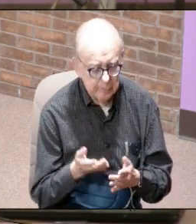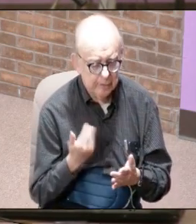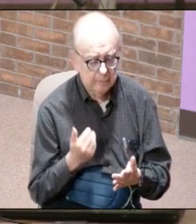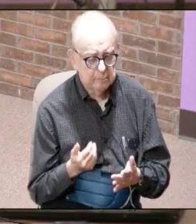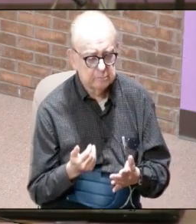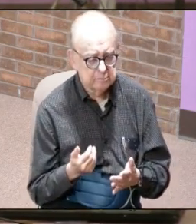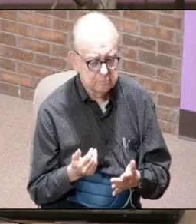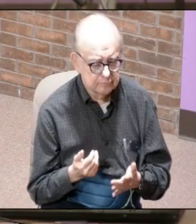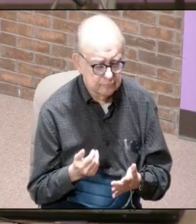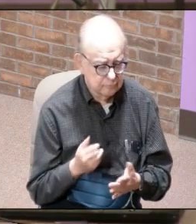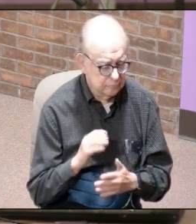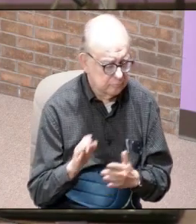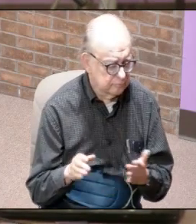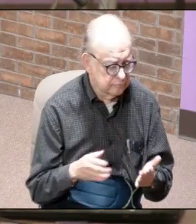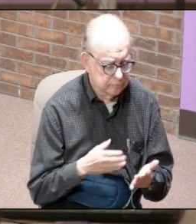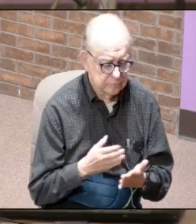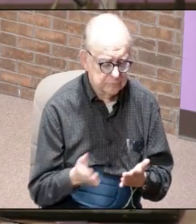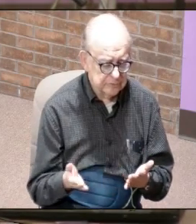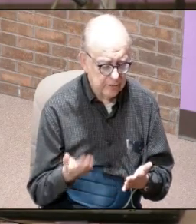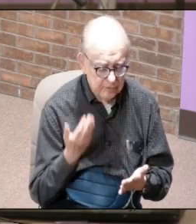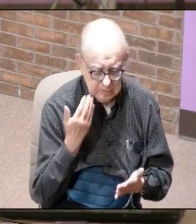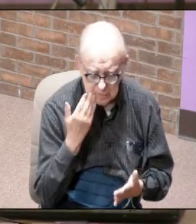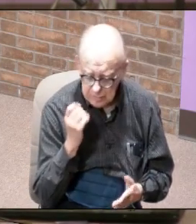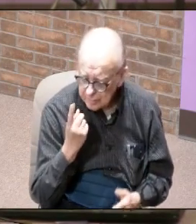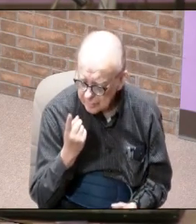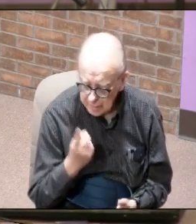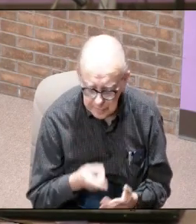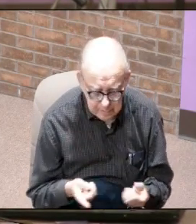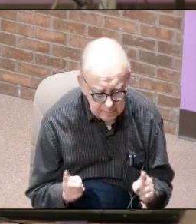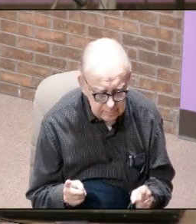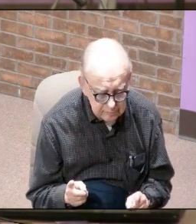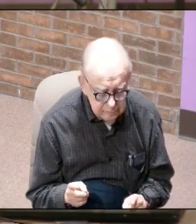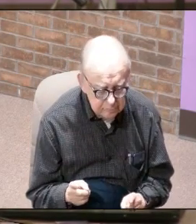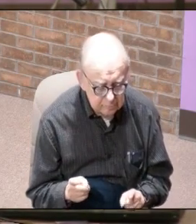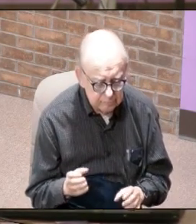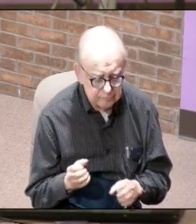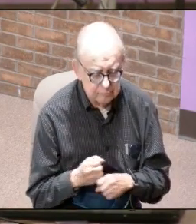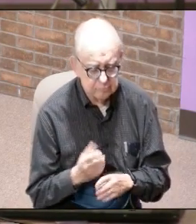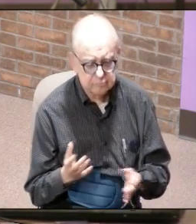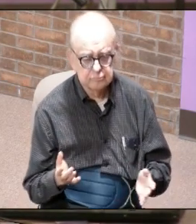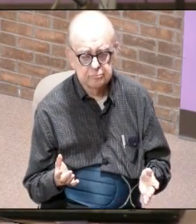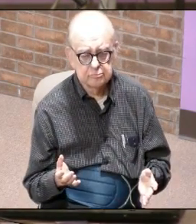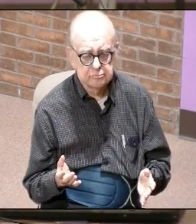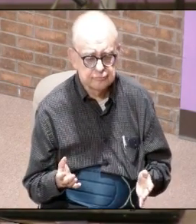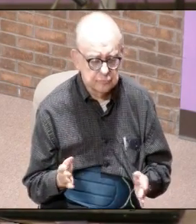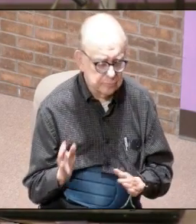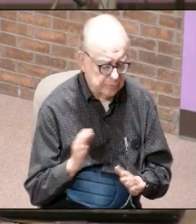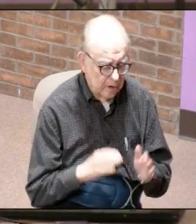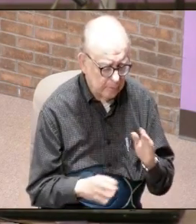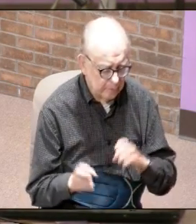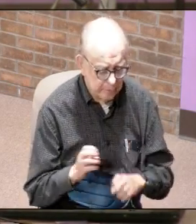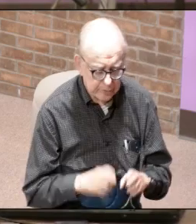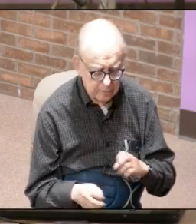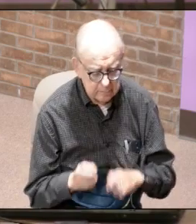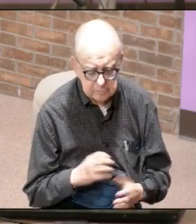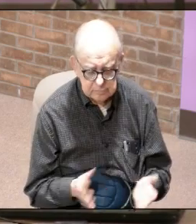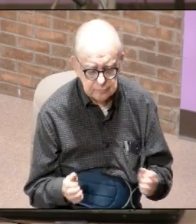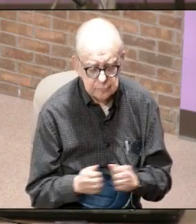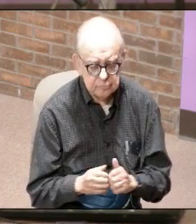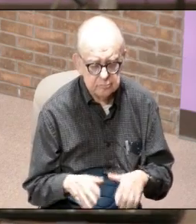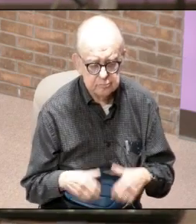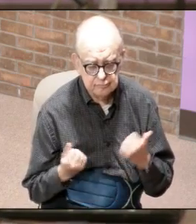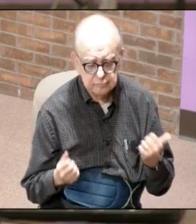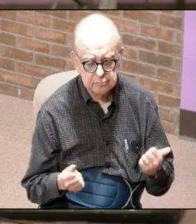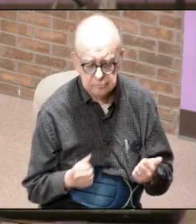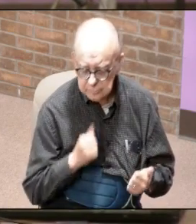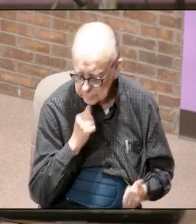be and and there's all of this uncertainty that that is just causing such a turmoil in our lives